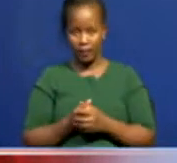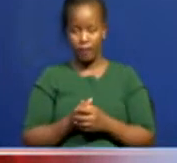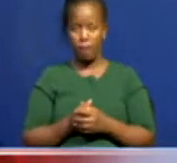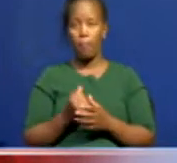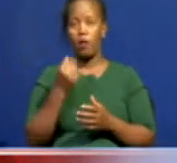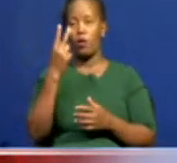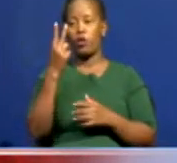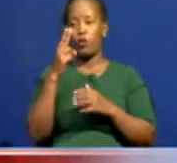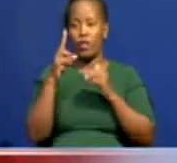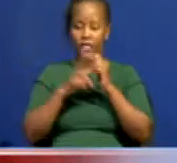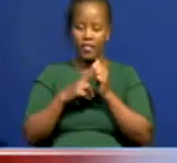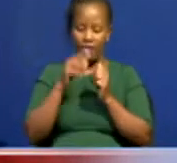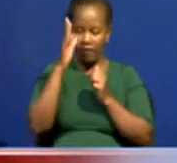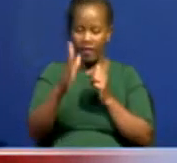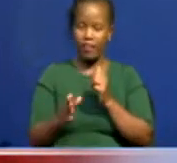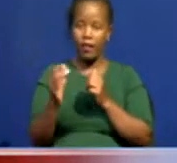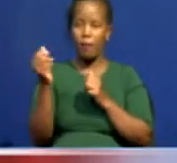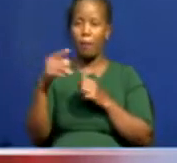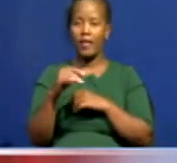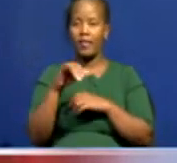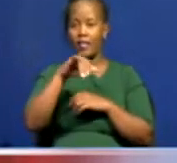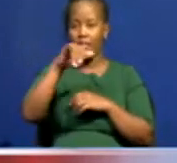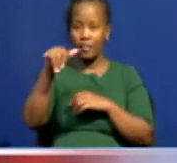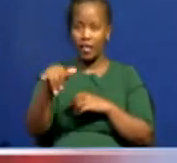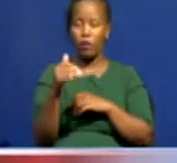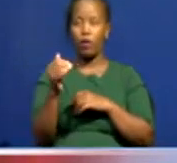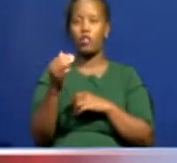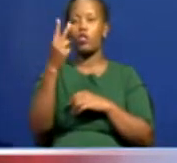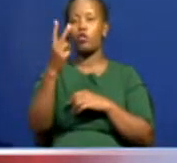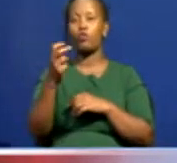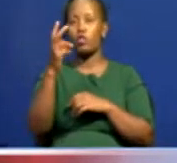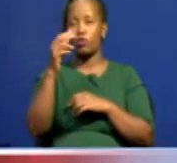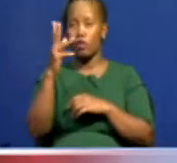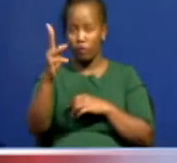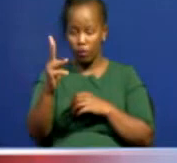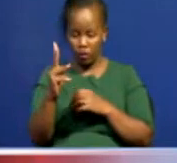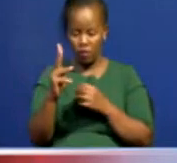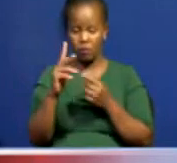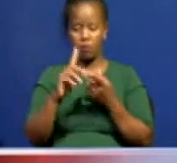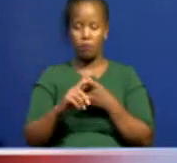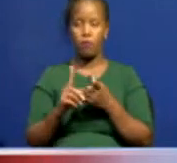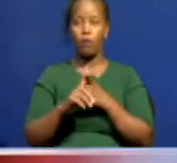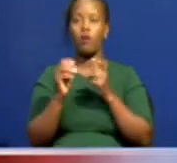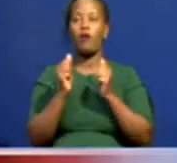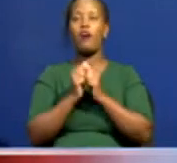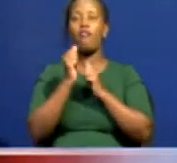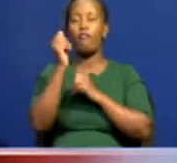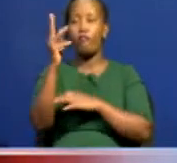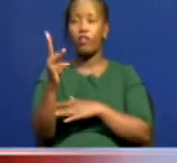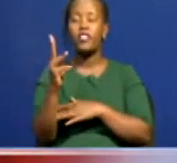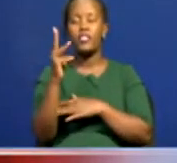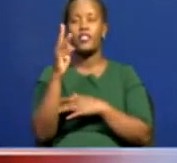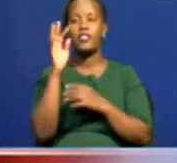27th January 2024, 14 cases of polio have been sequenced